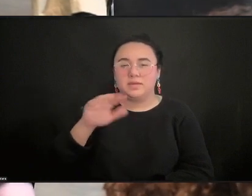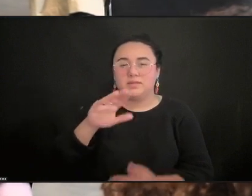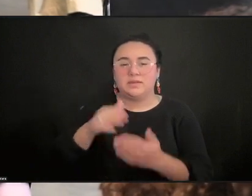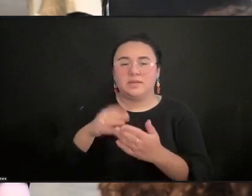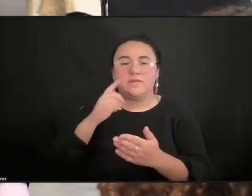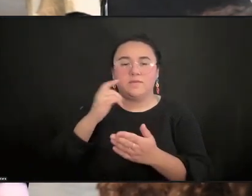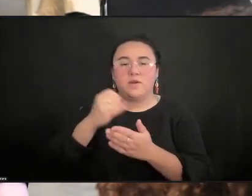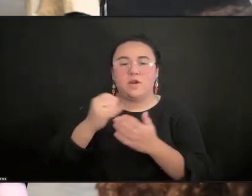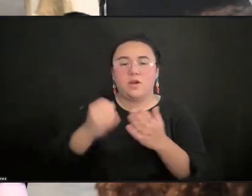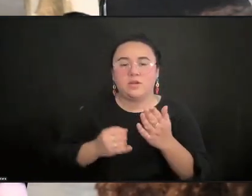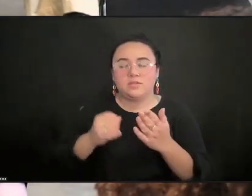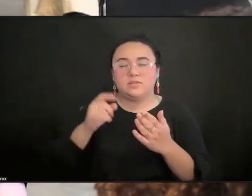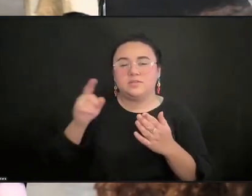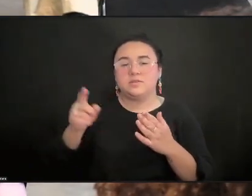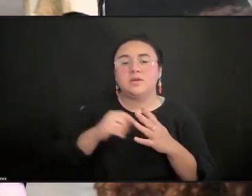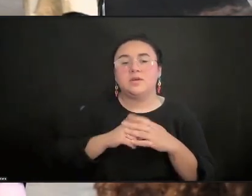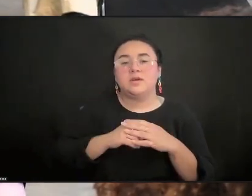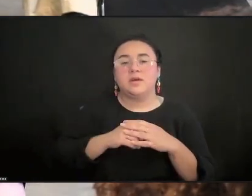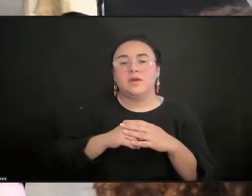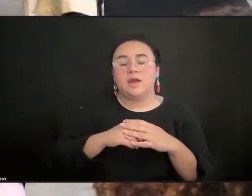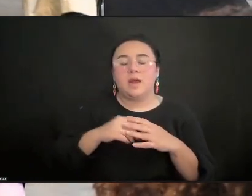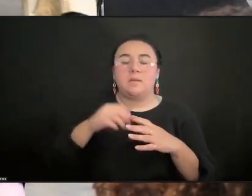dark glasses, and a lumpy gray sweater.